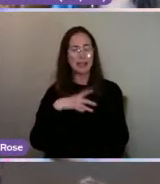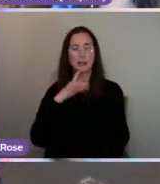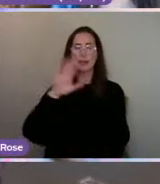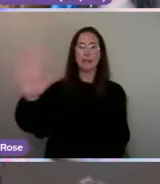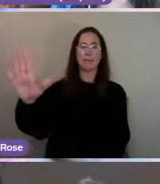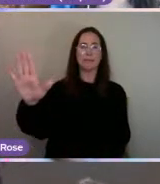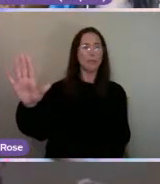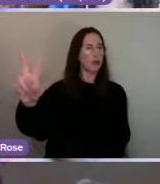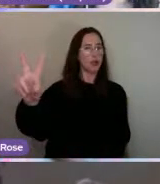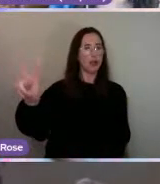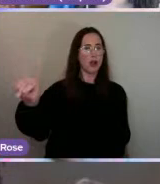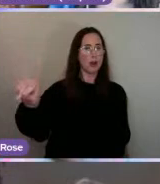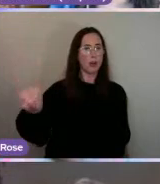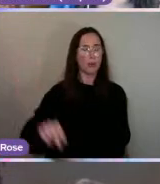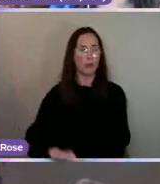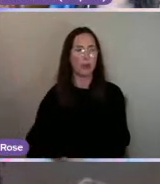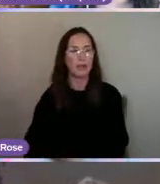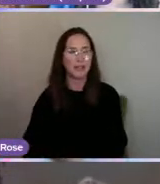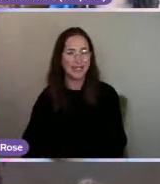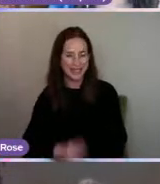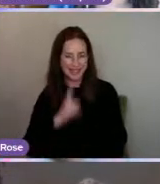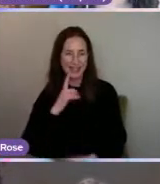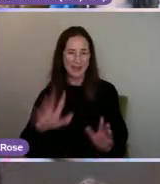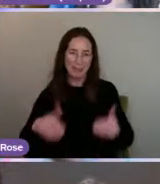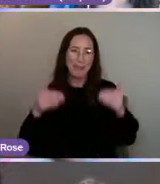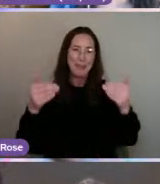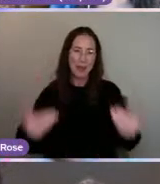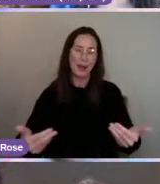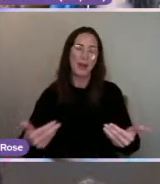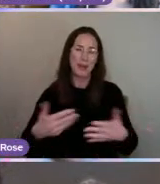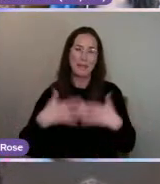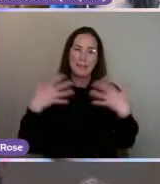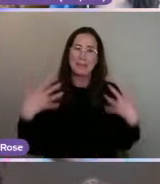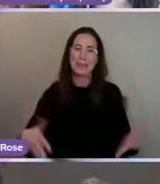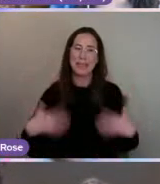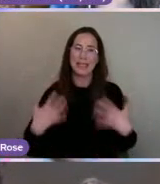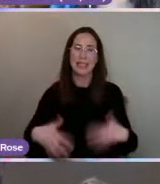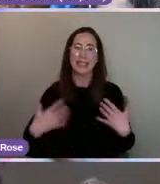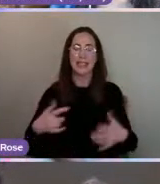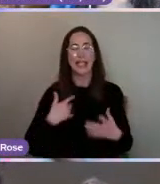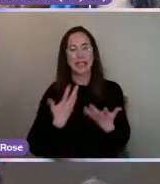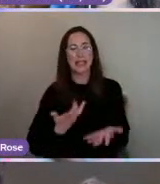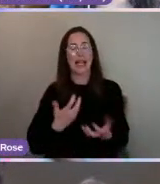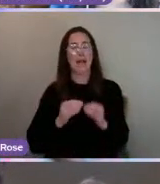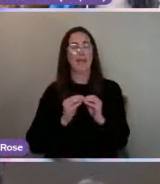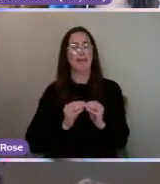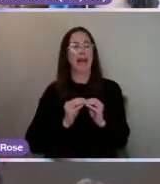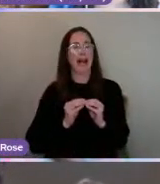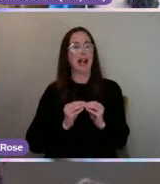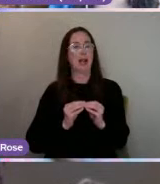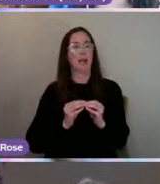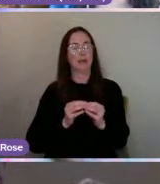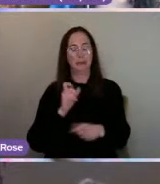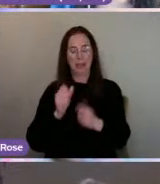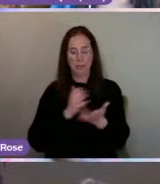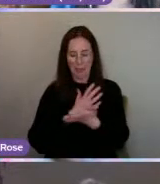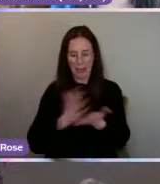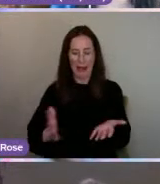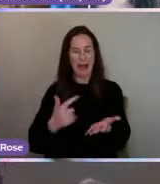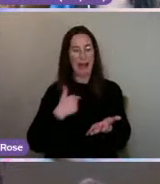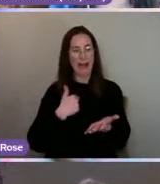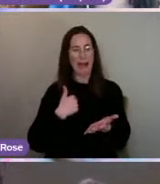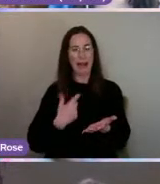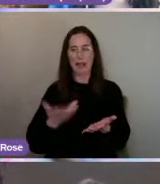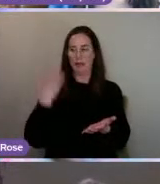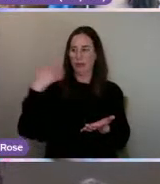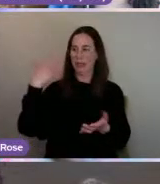that. That is wonderful. That's a major step for me, a major step. And I've got values as well, which have come very clear in the most